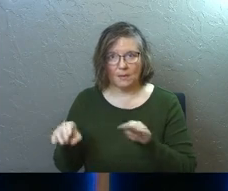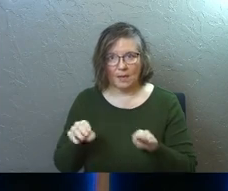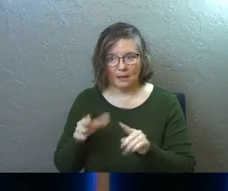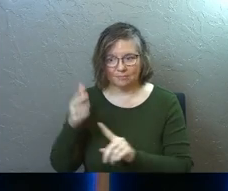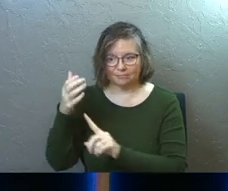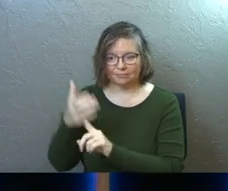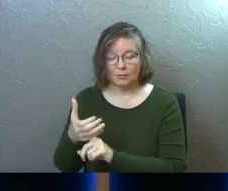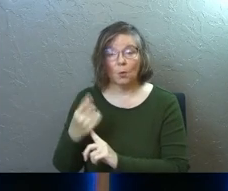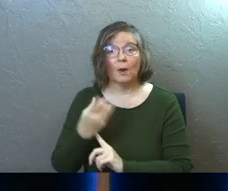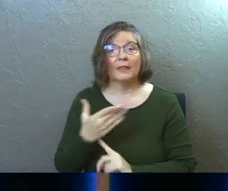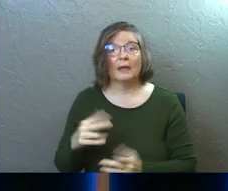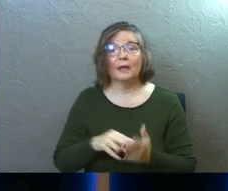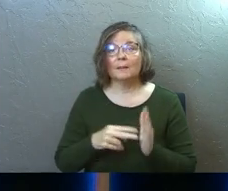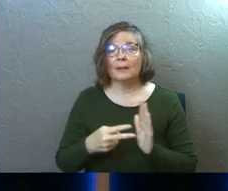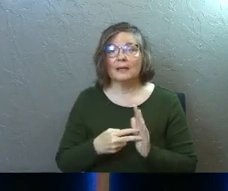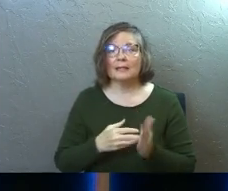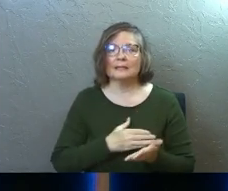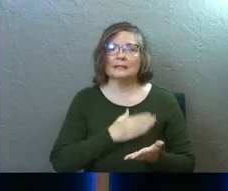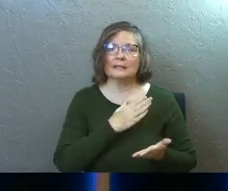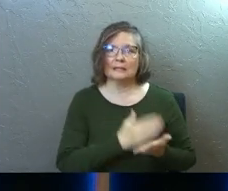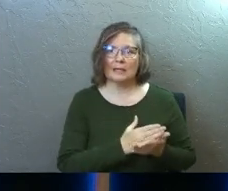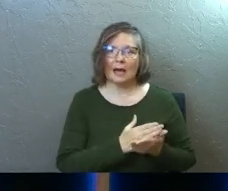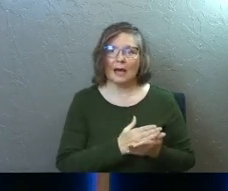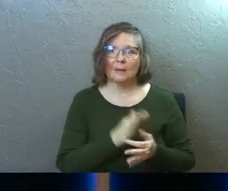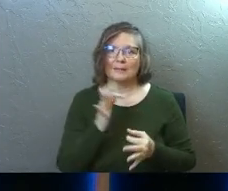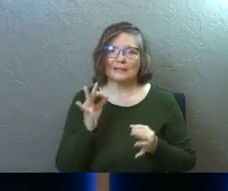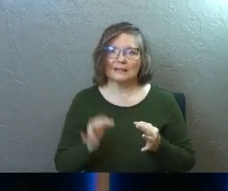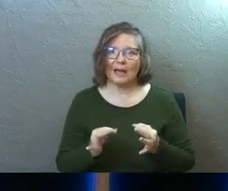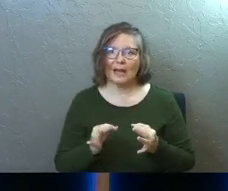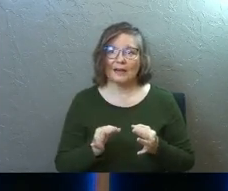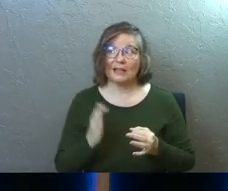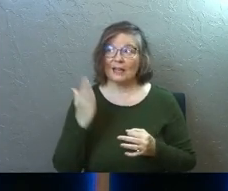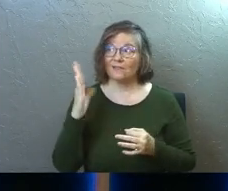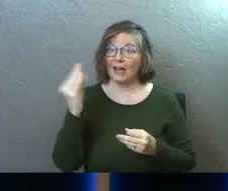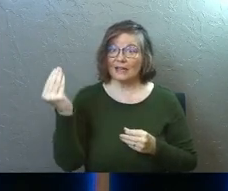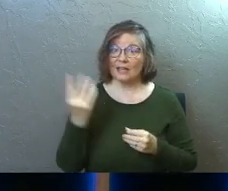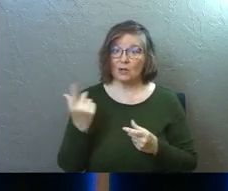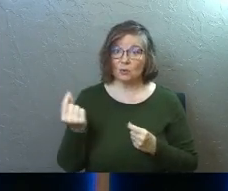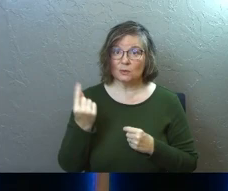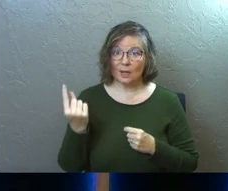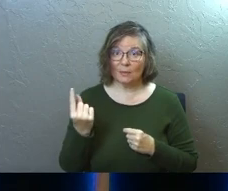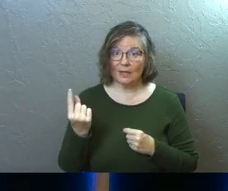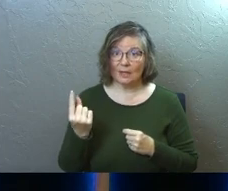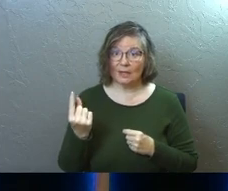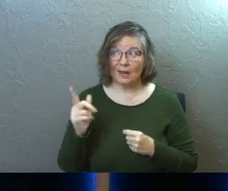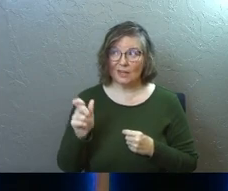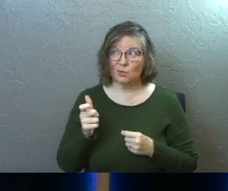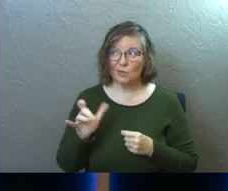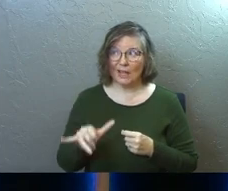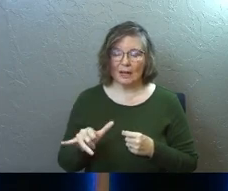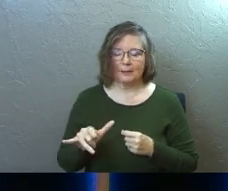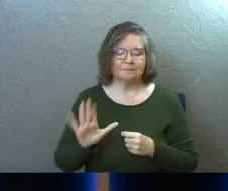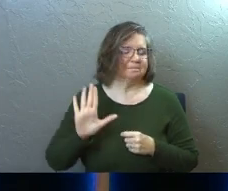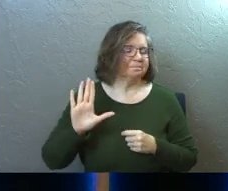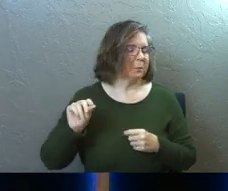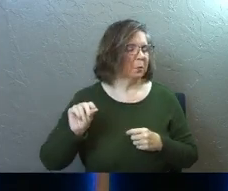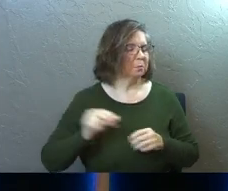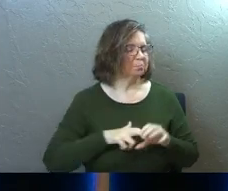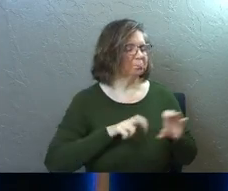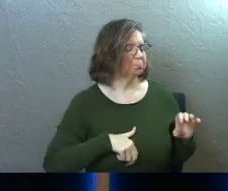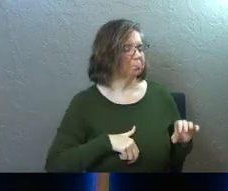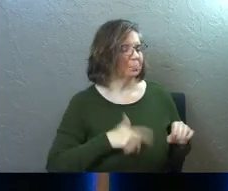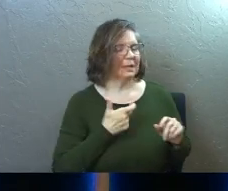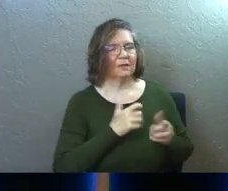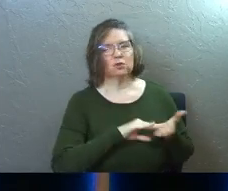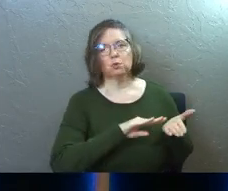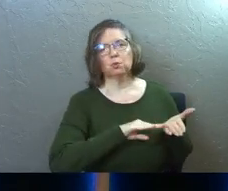And one of the things that that means is stop opting out of things that God has told you to do. Stop opting out of things and